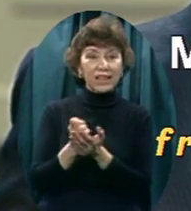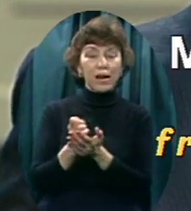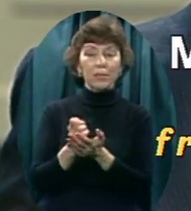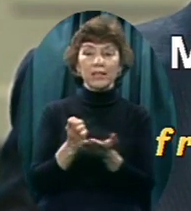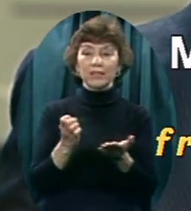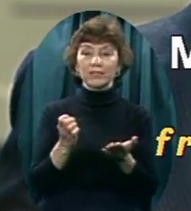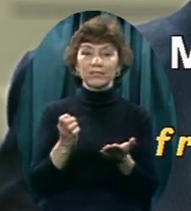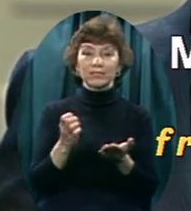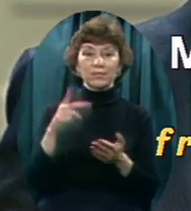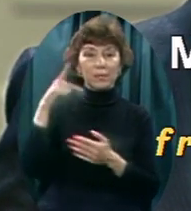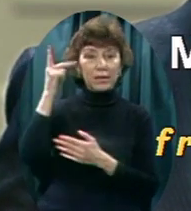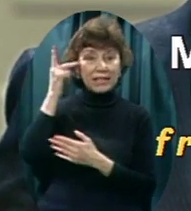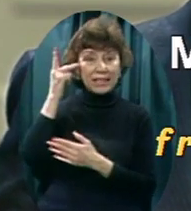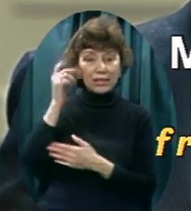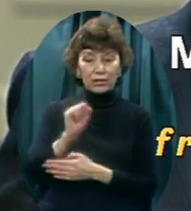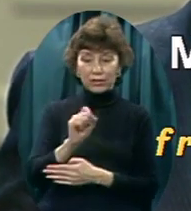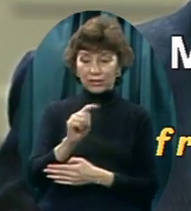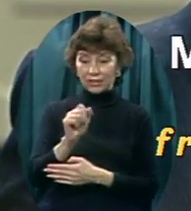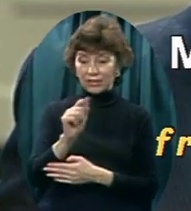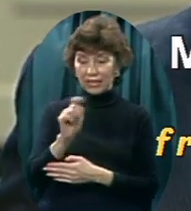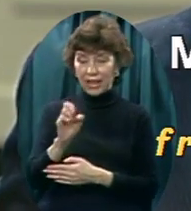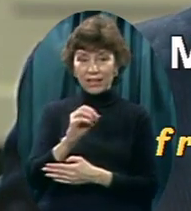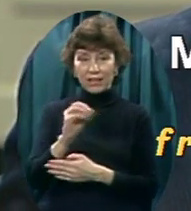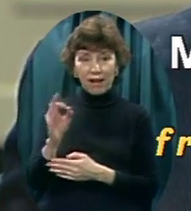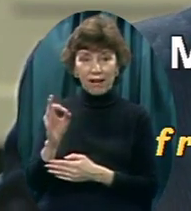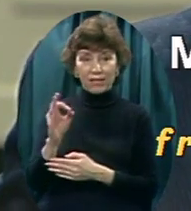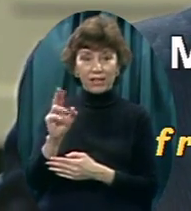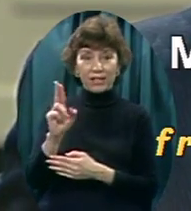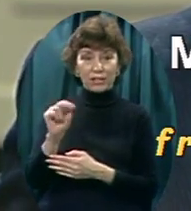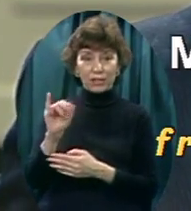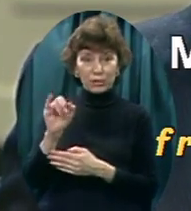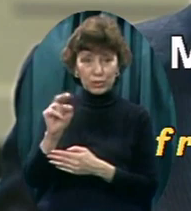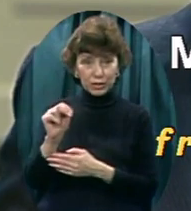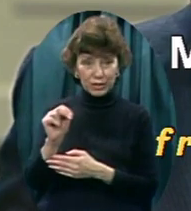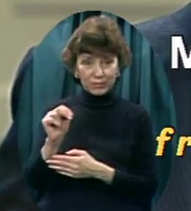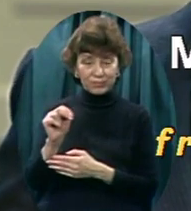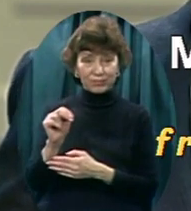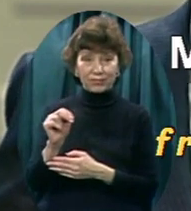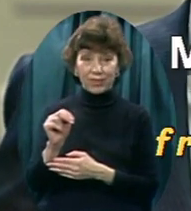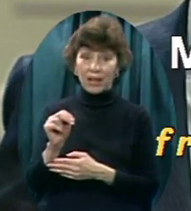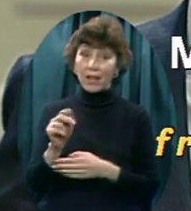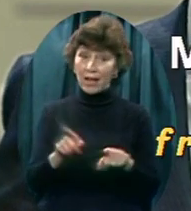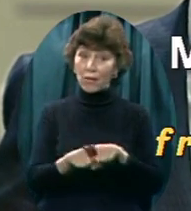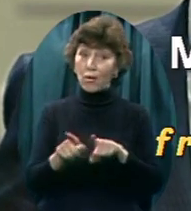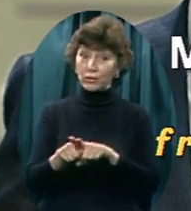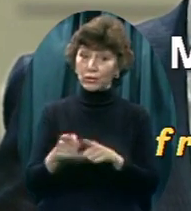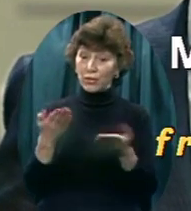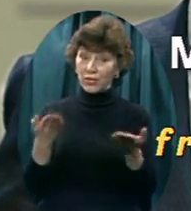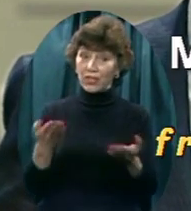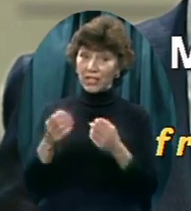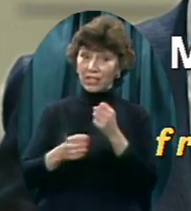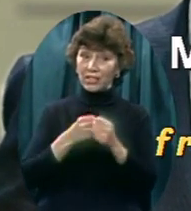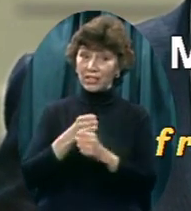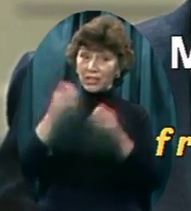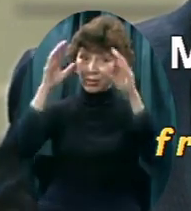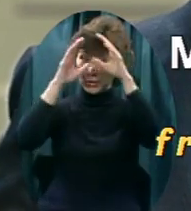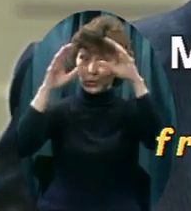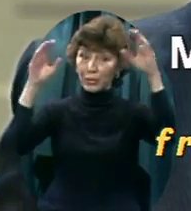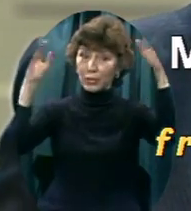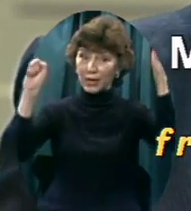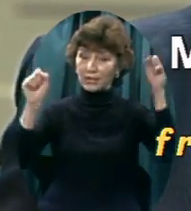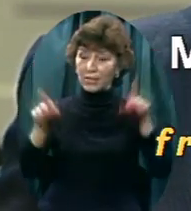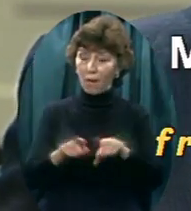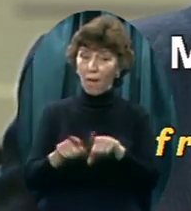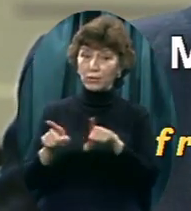wonderful things too about abortion, prayer in schools, tuition tax credits. It's great to have a president who